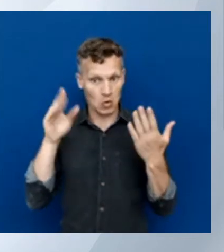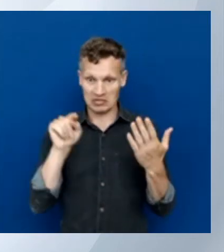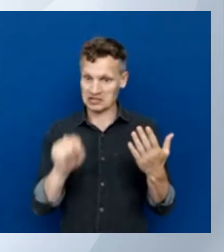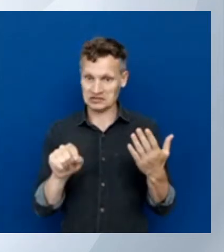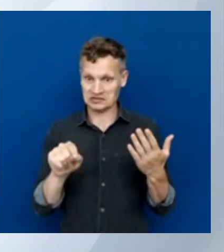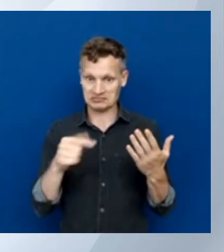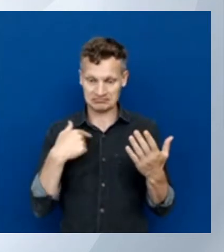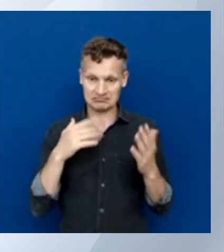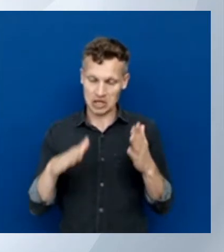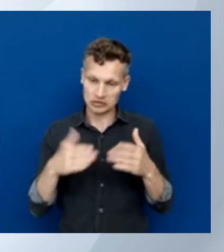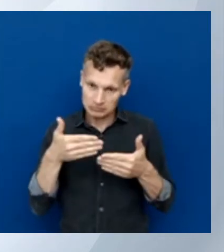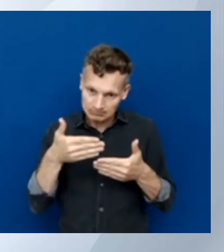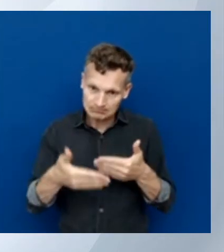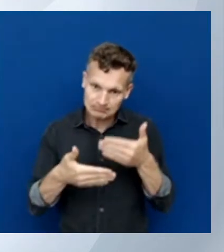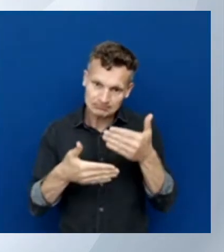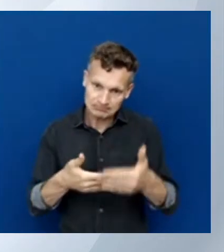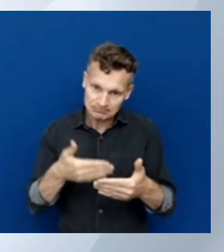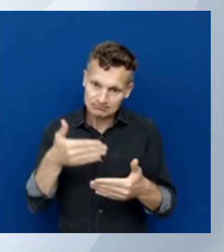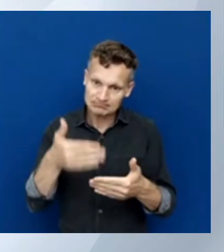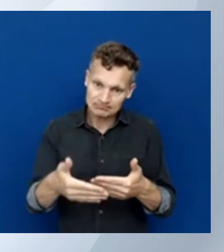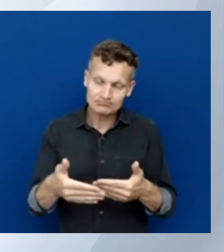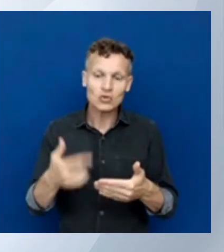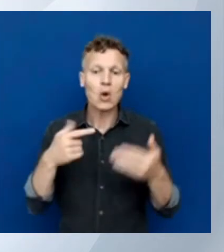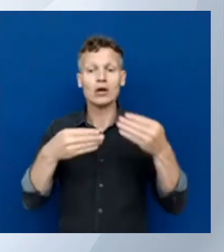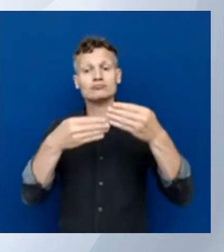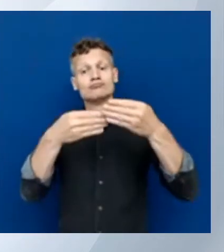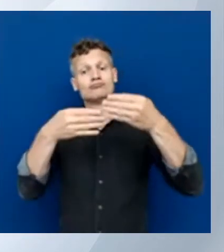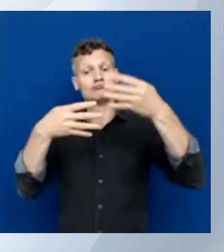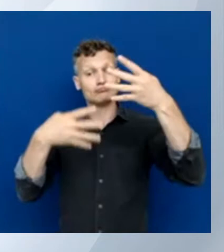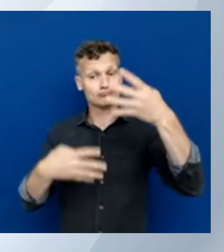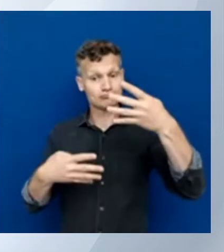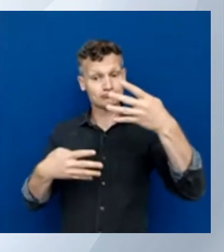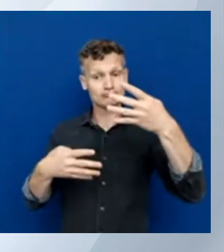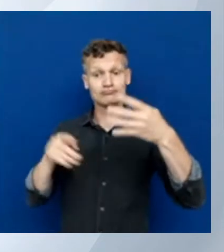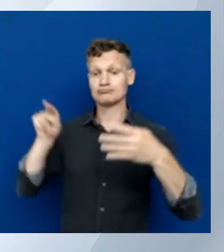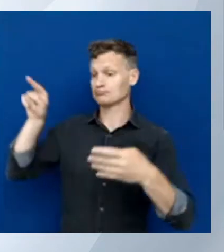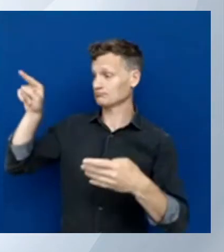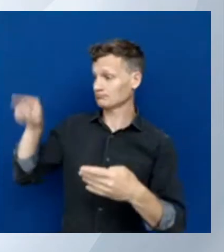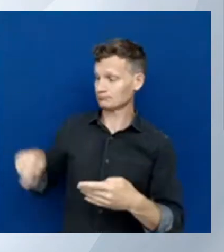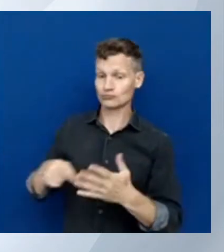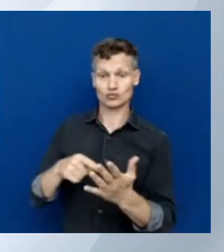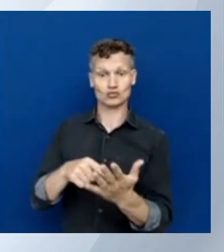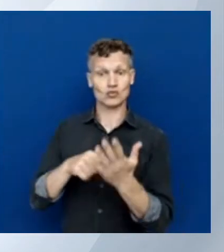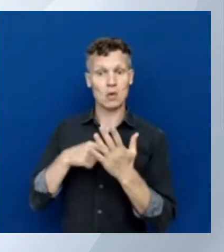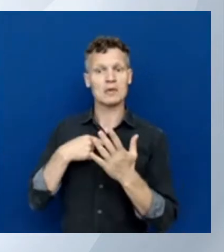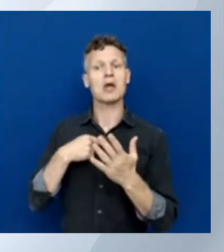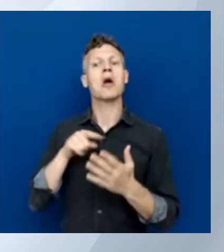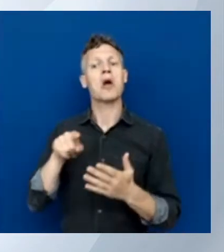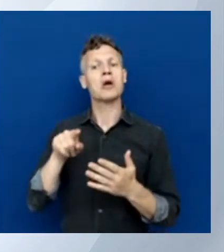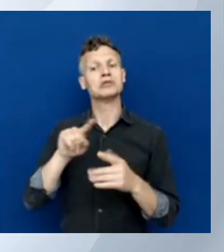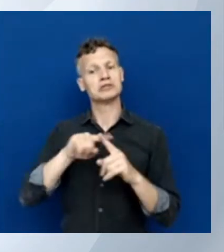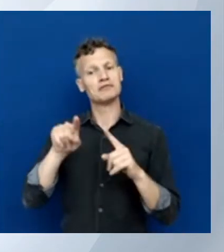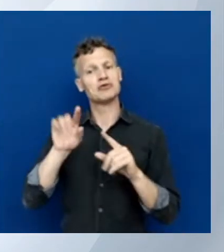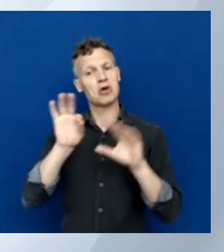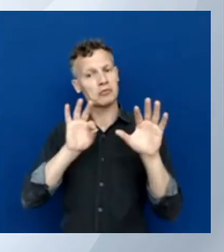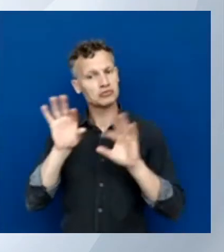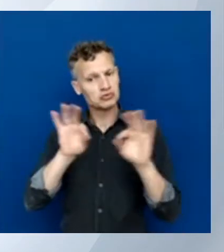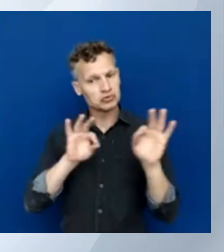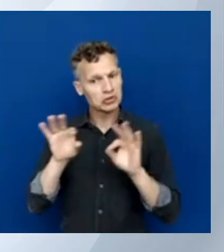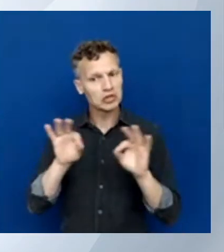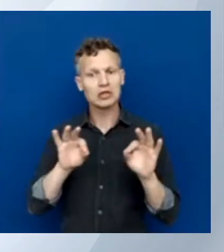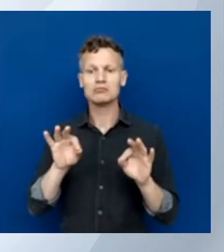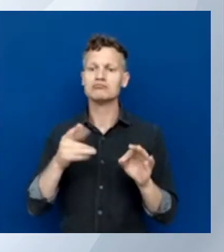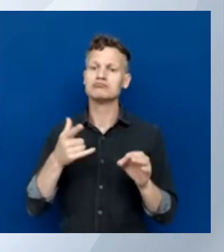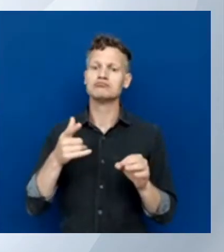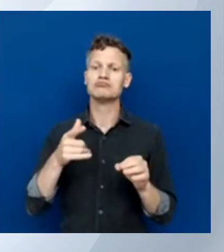And here I get a quick overview of the arguments that I can enter. So location, name, manage by,